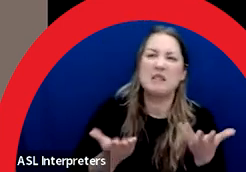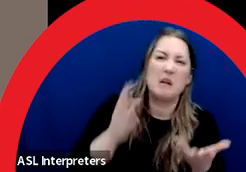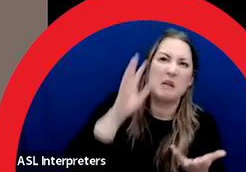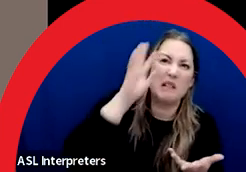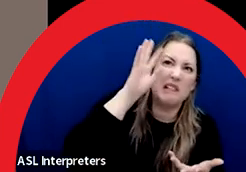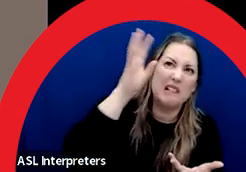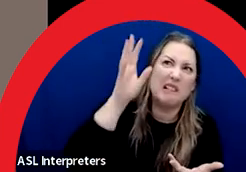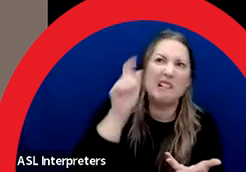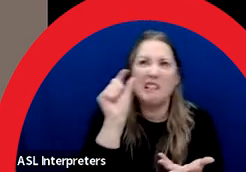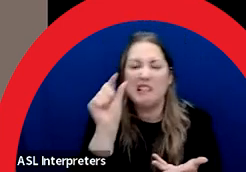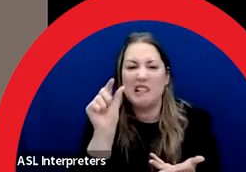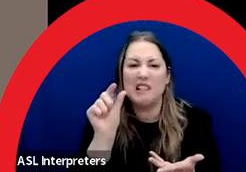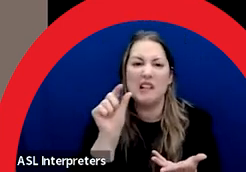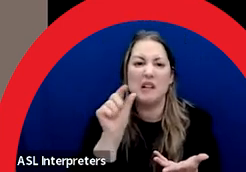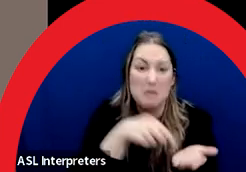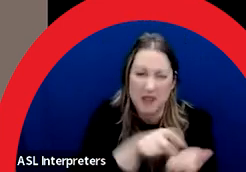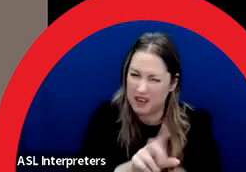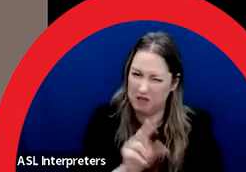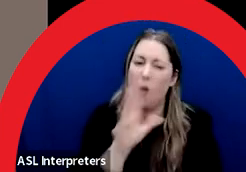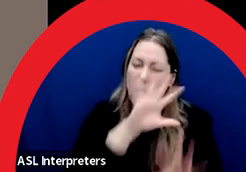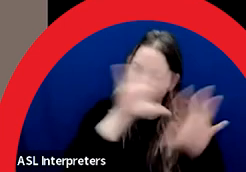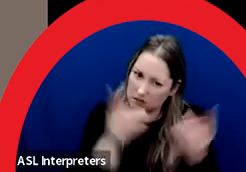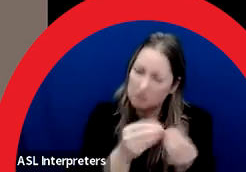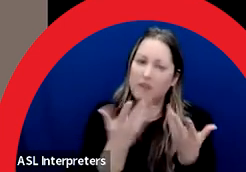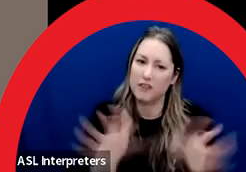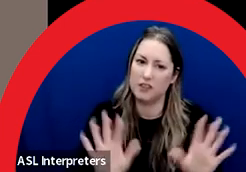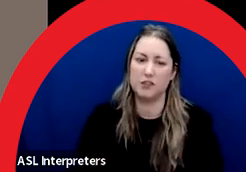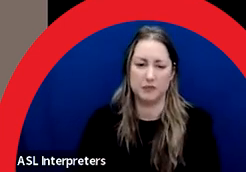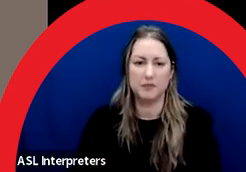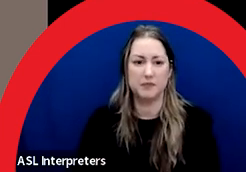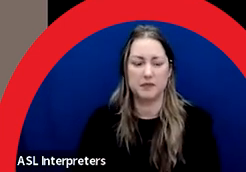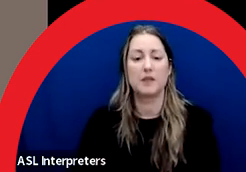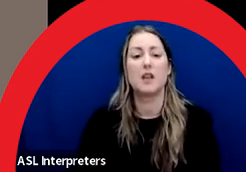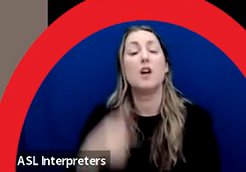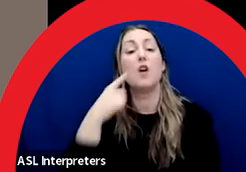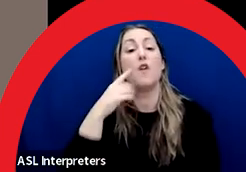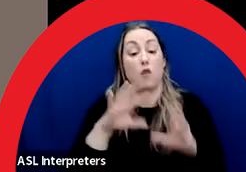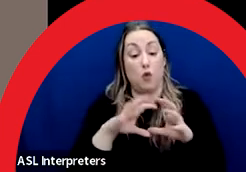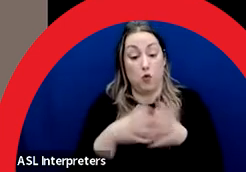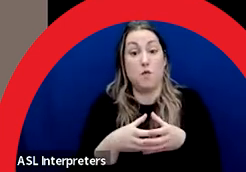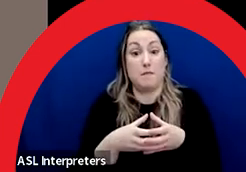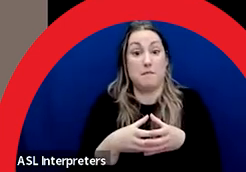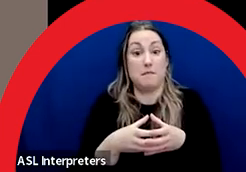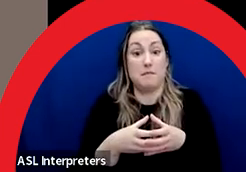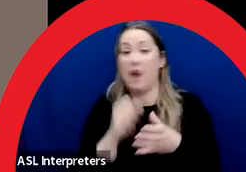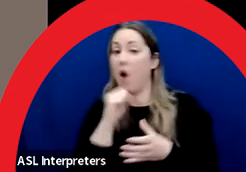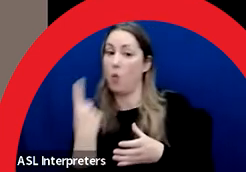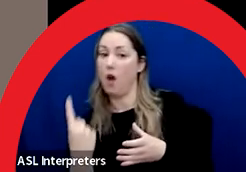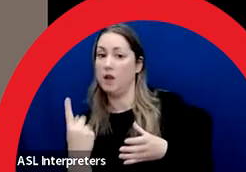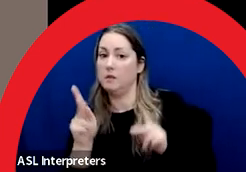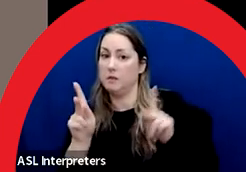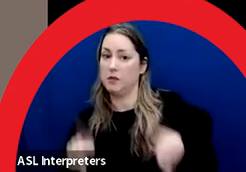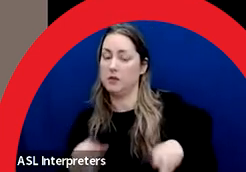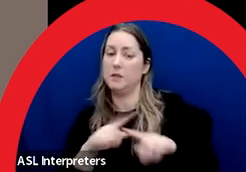For artists teams, there are special directions. Check out the call to artists.